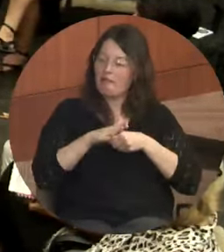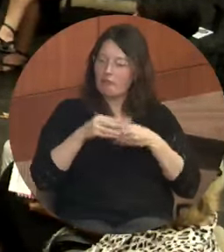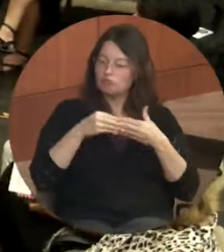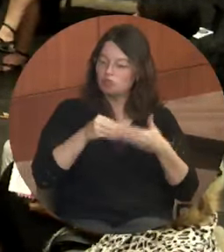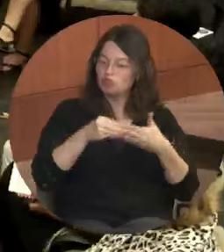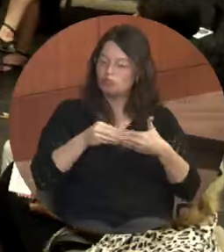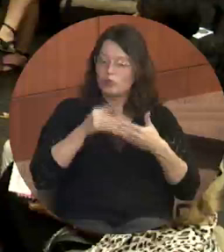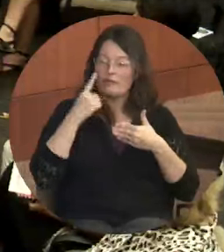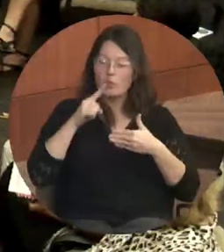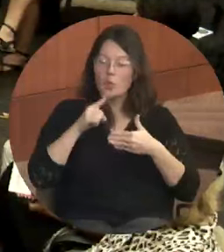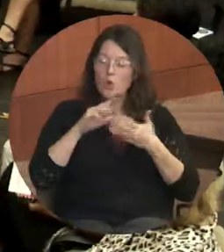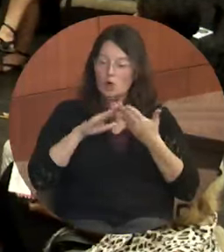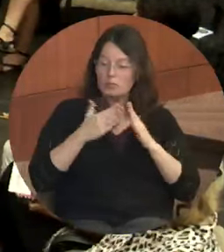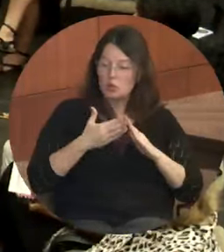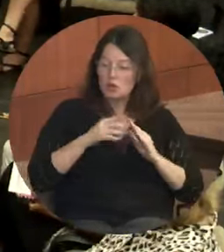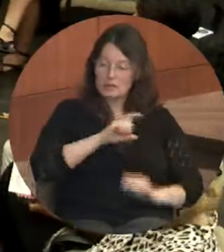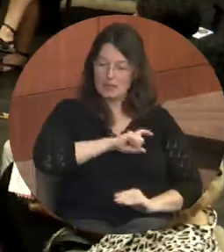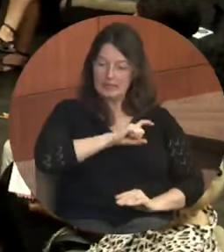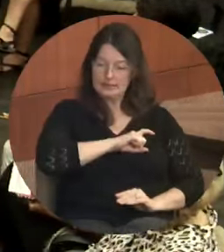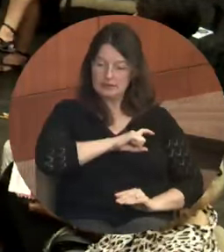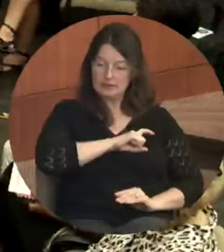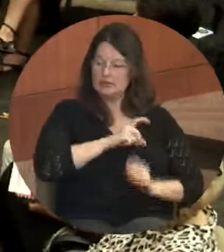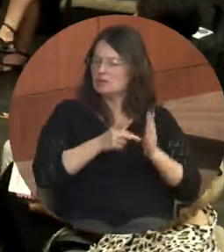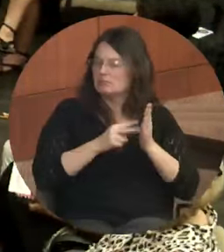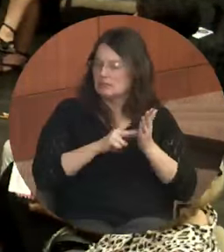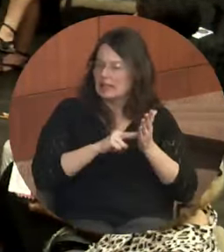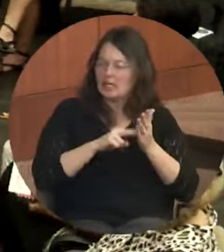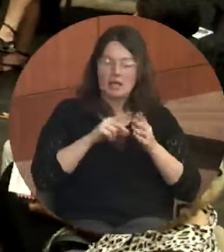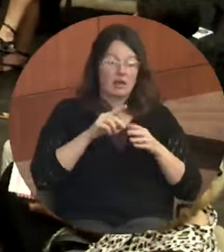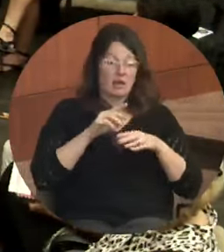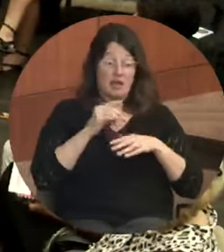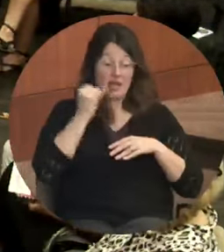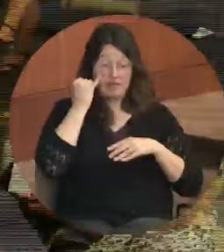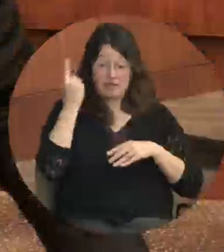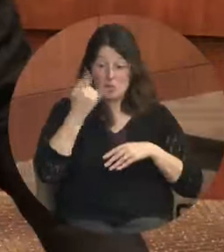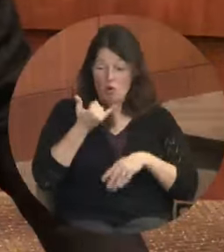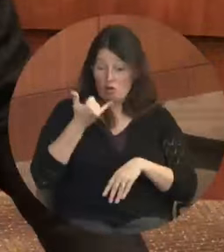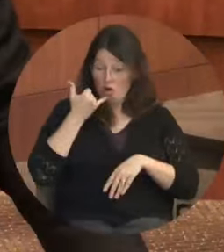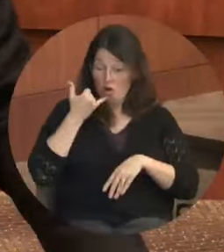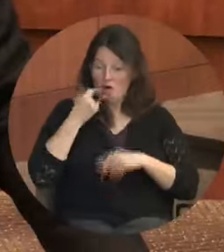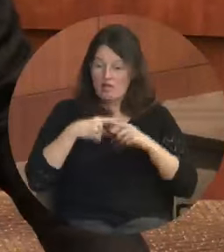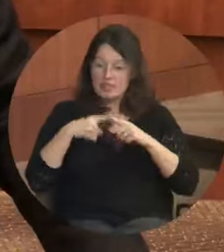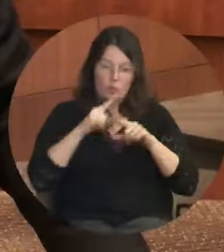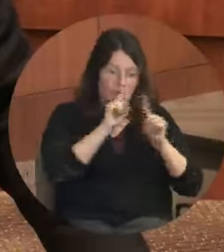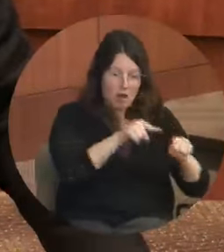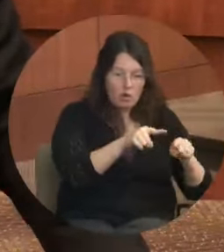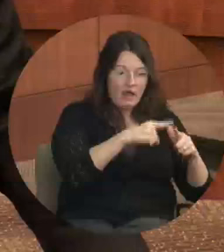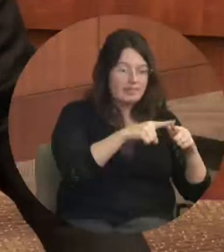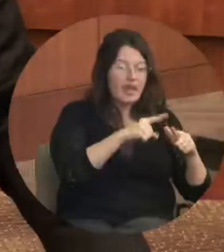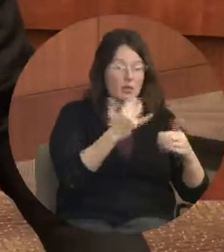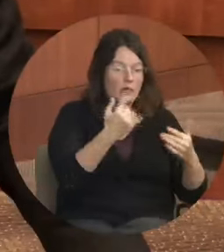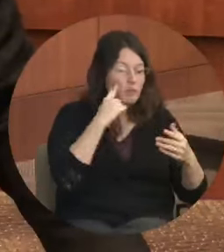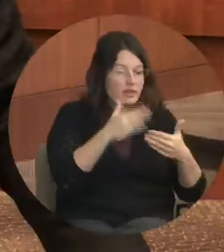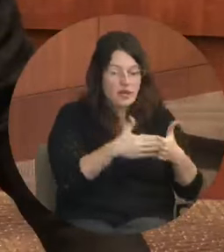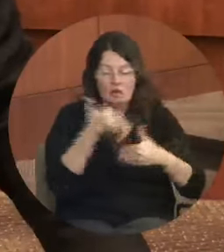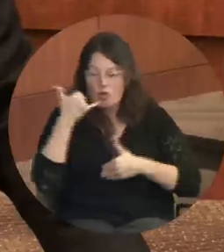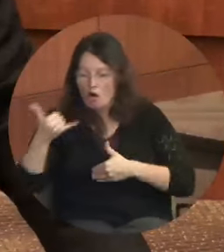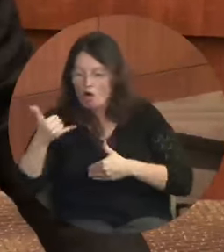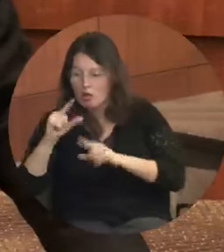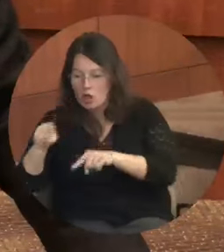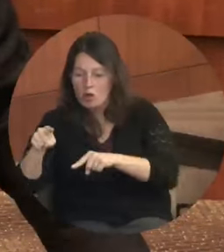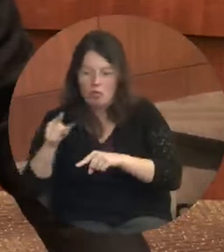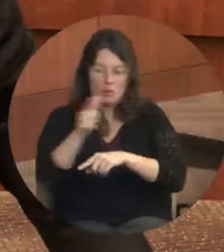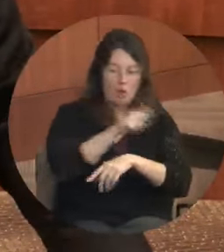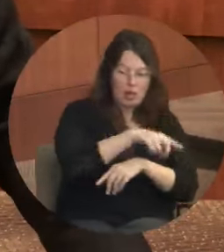call to call to call to call. So the goal there is if we could get back to the resources we used to